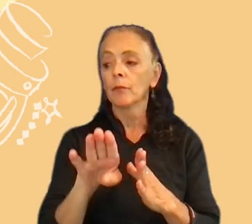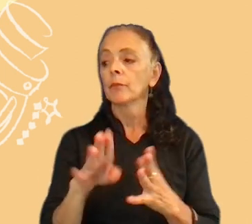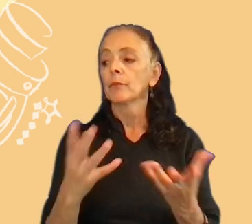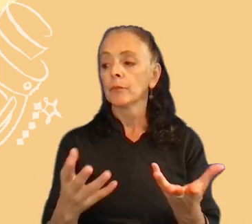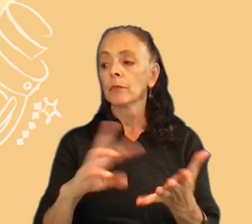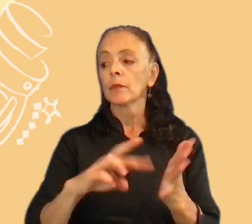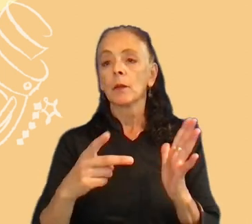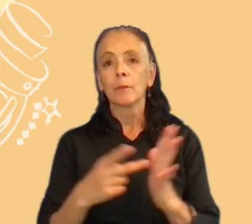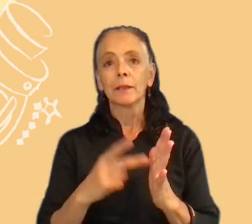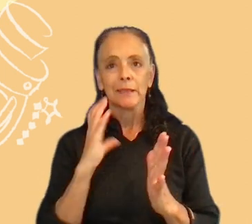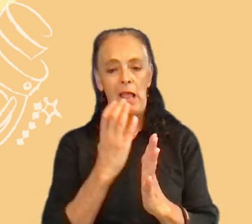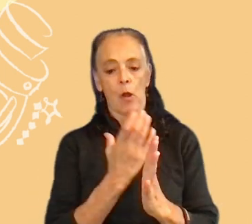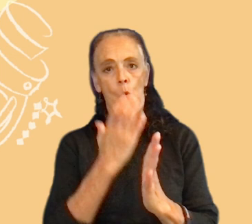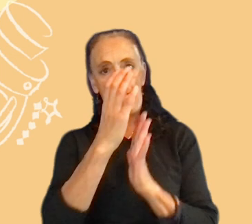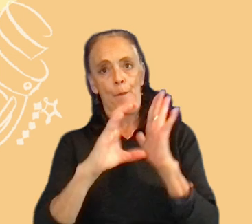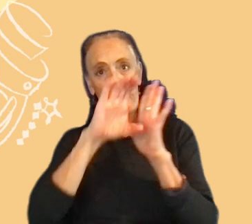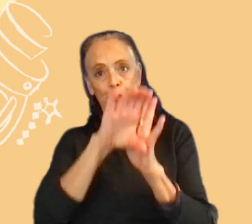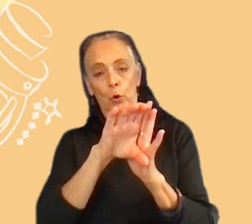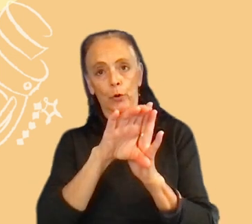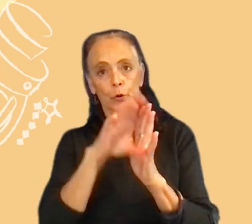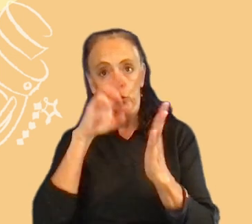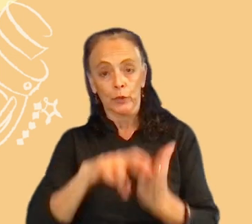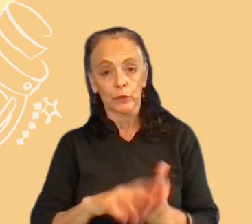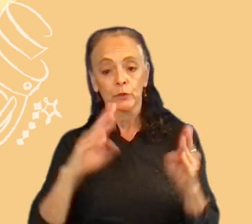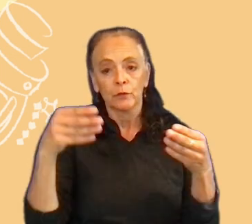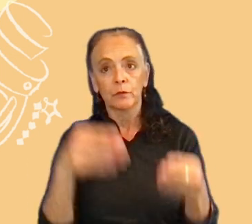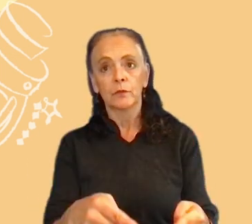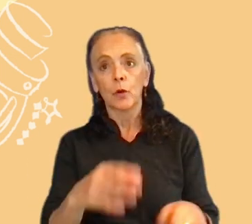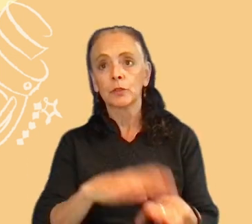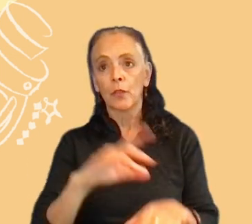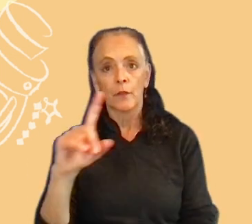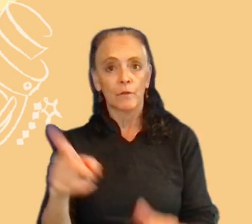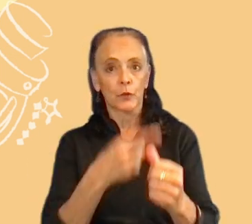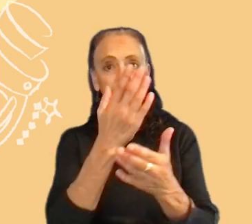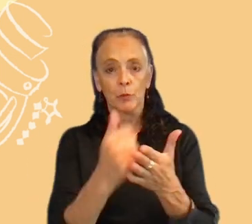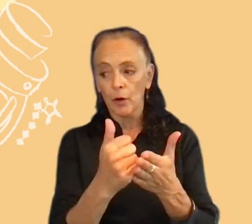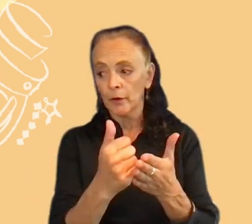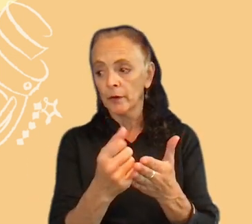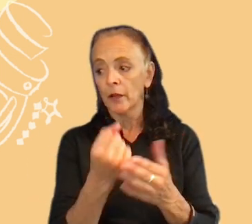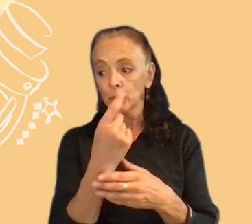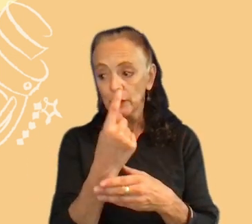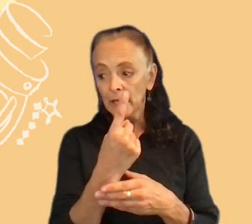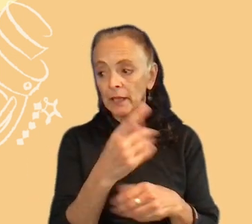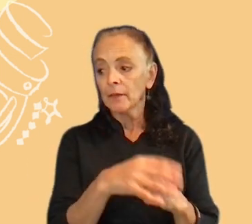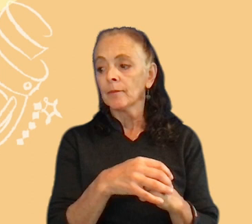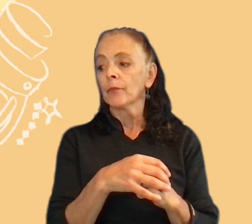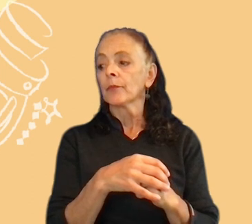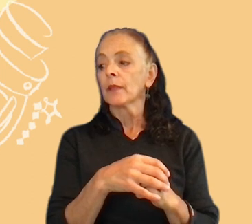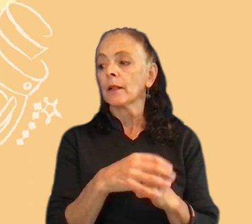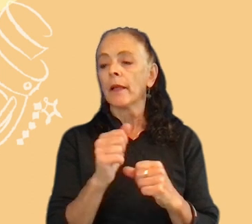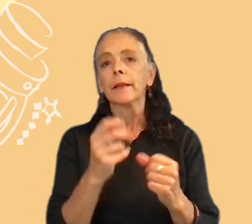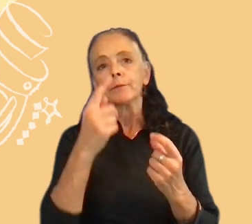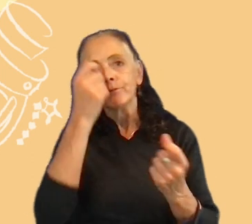this personal research, it was focused on the first part, the understanding. So, empathizing with the players